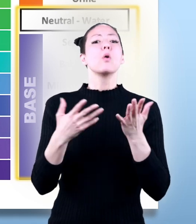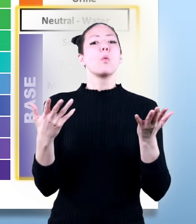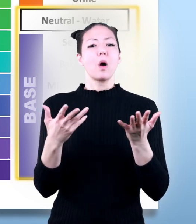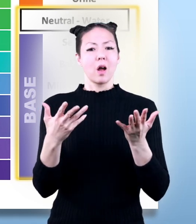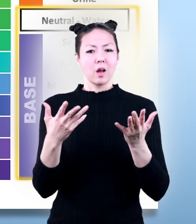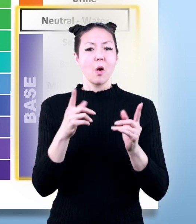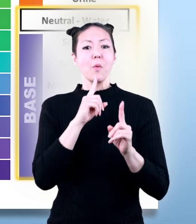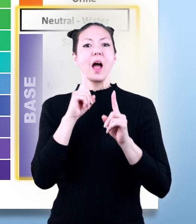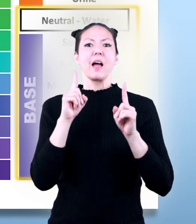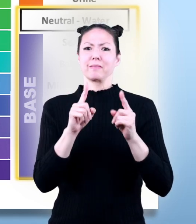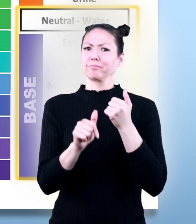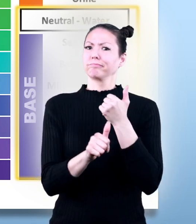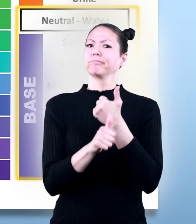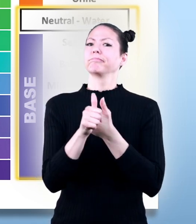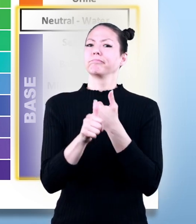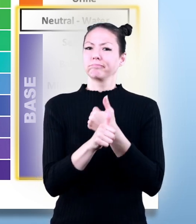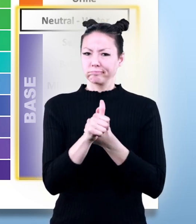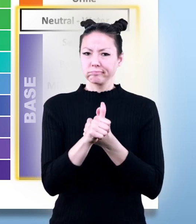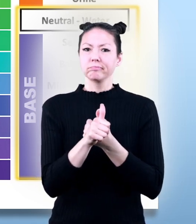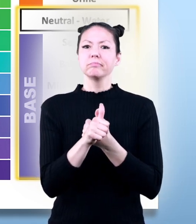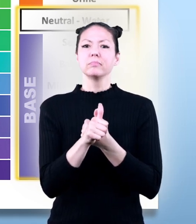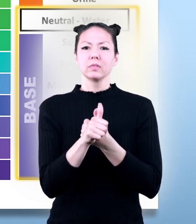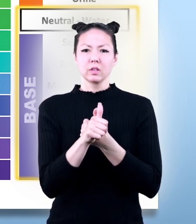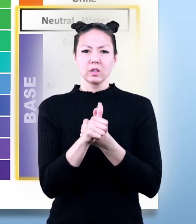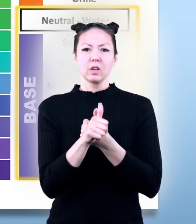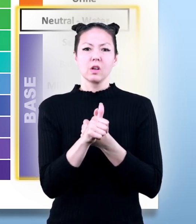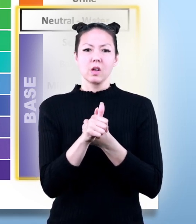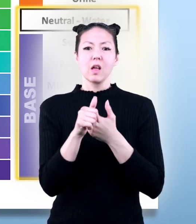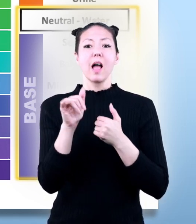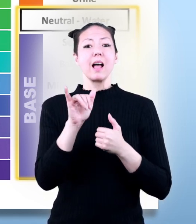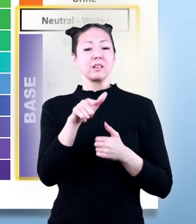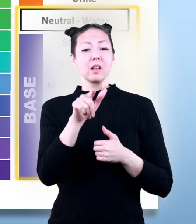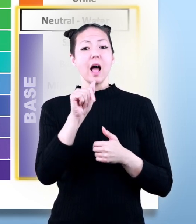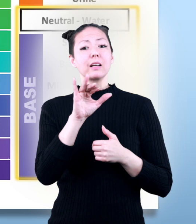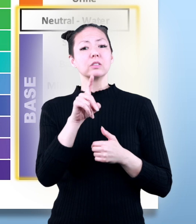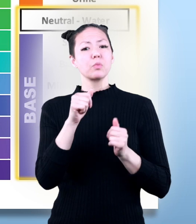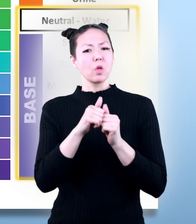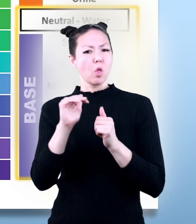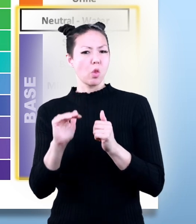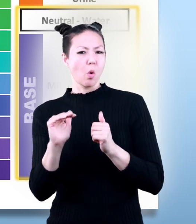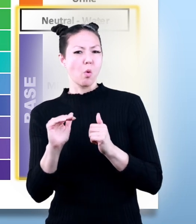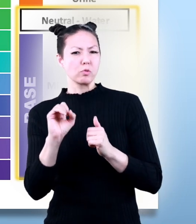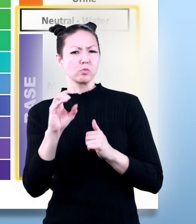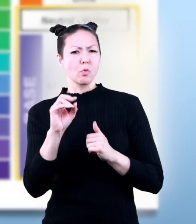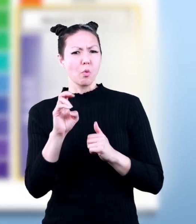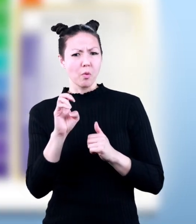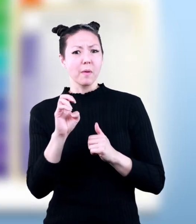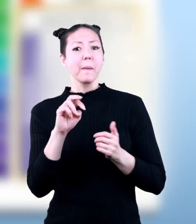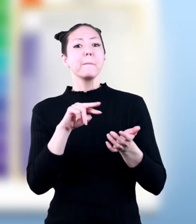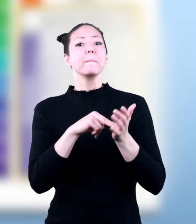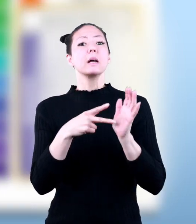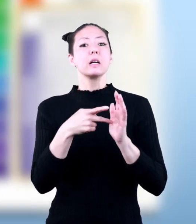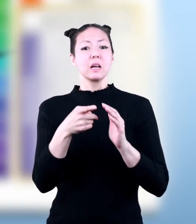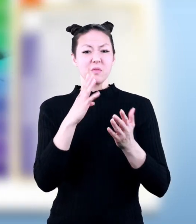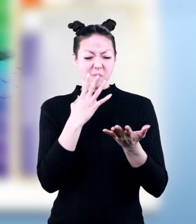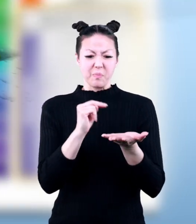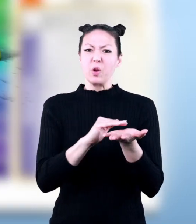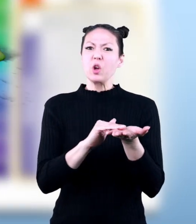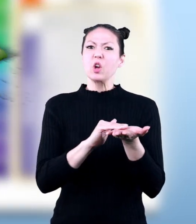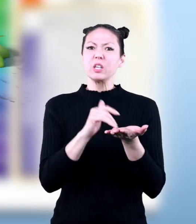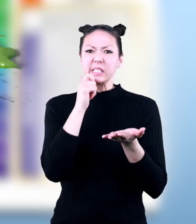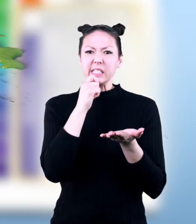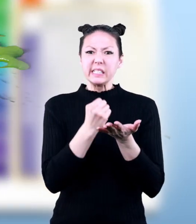meaning they are just as reactive and dangerous as an acid with a low score so much so